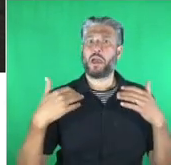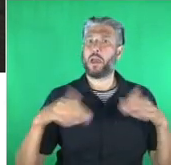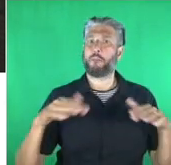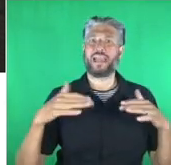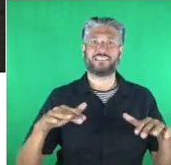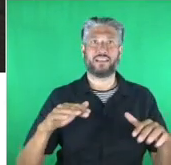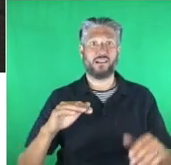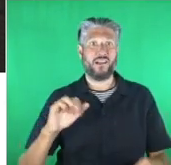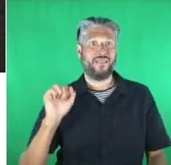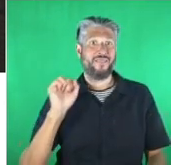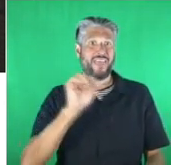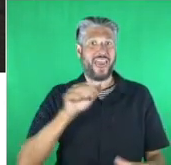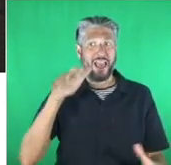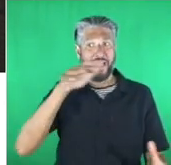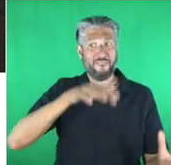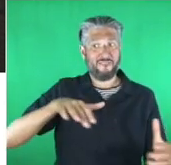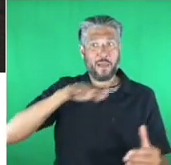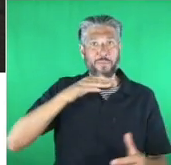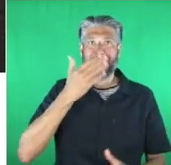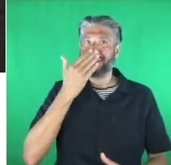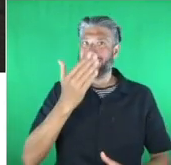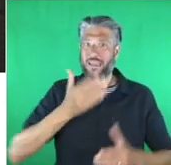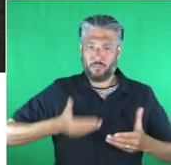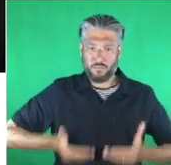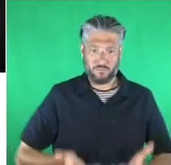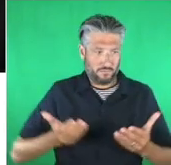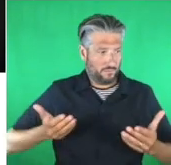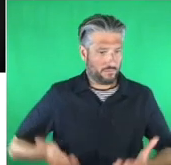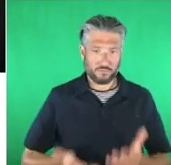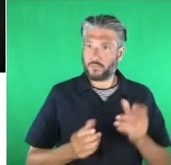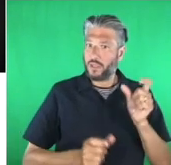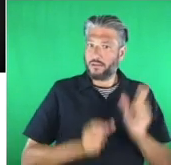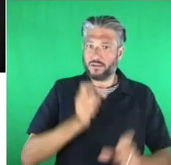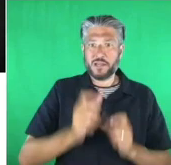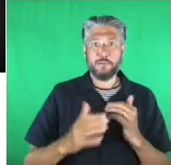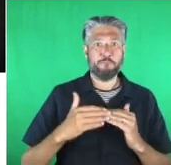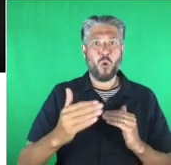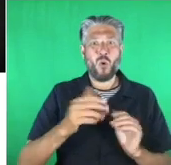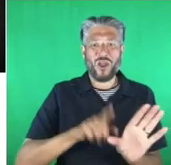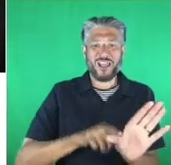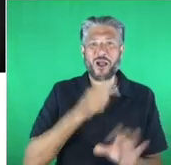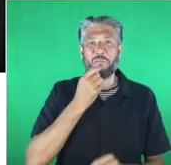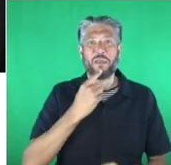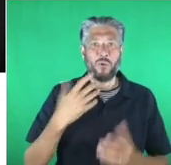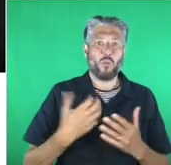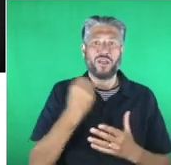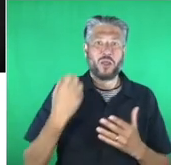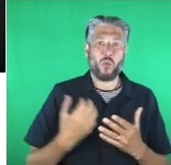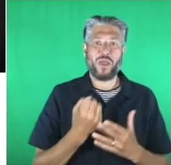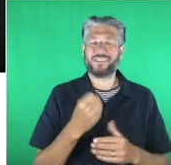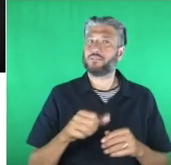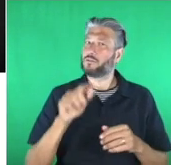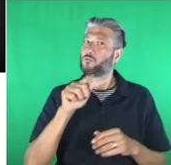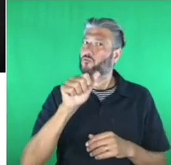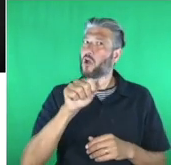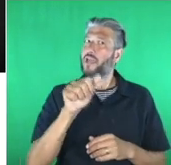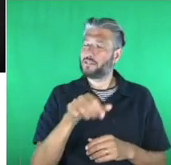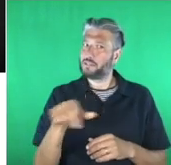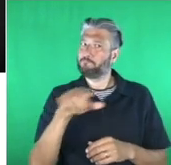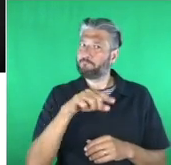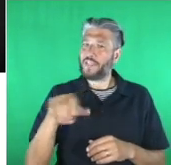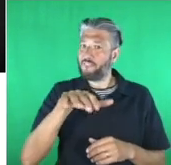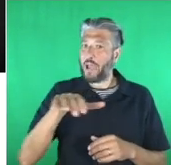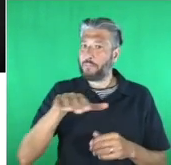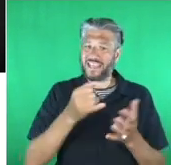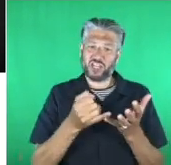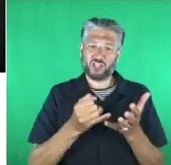breeding the winners of the tech for good young pioneer award yes the sharma's just incredible people and you know those young people all